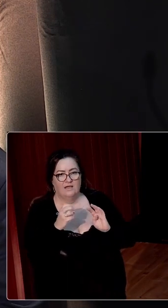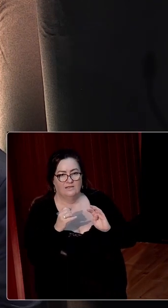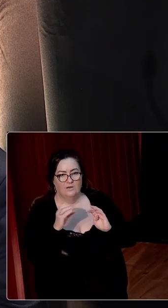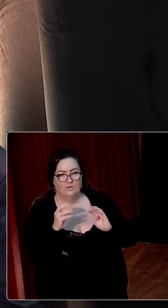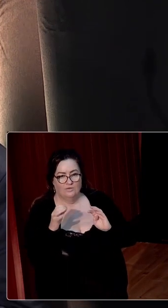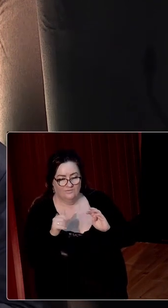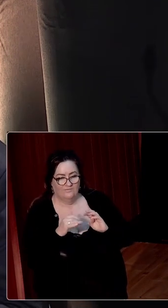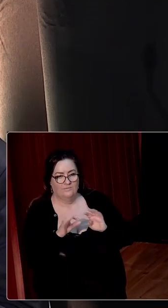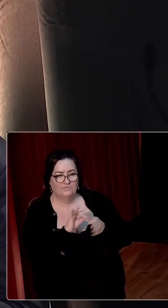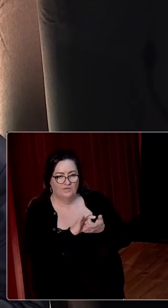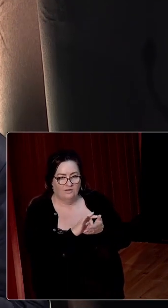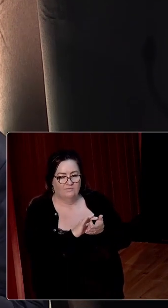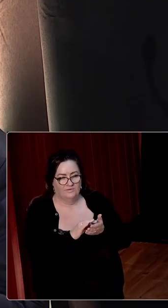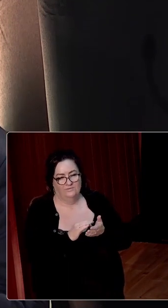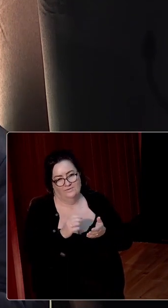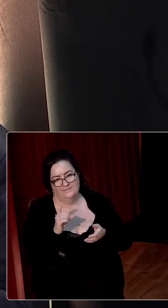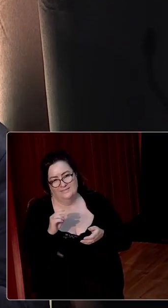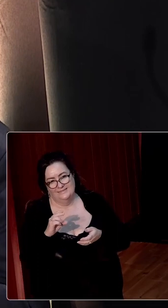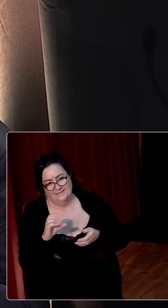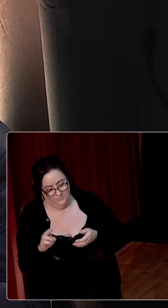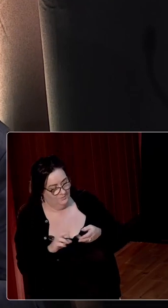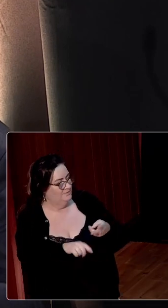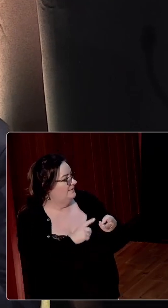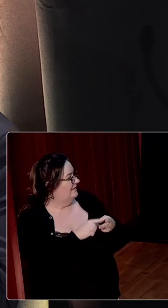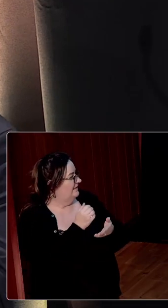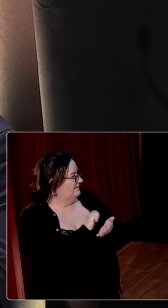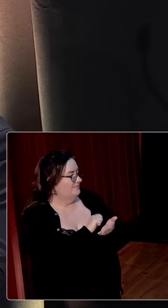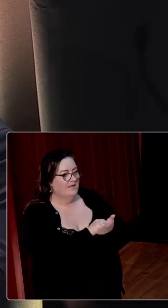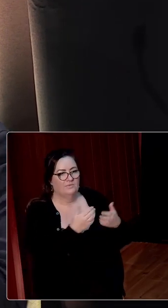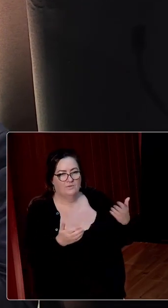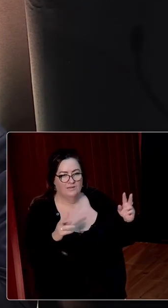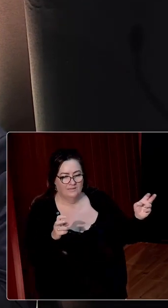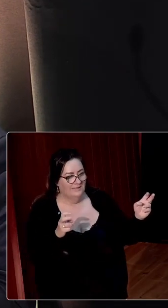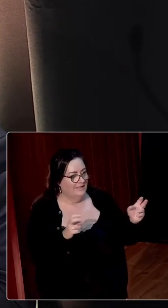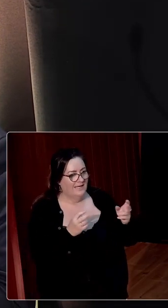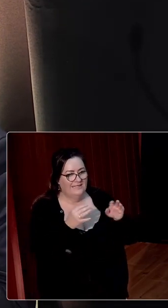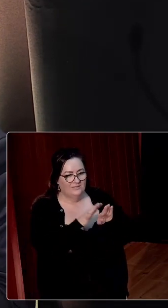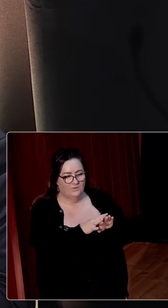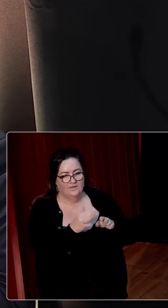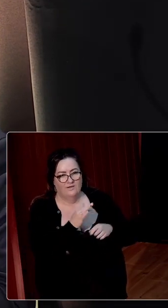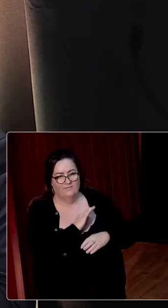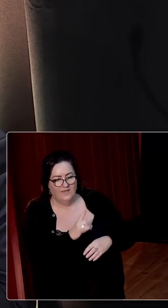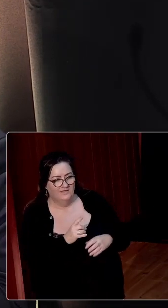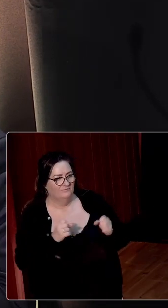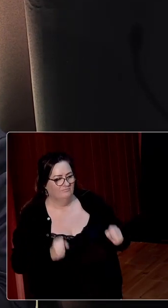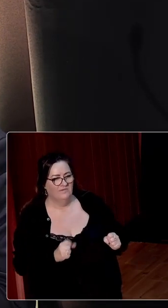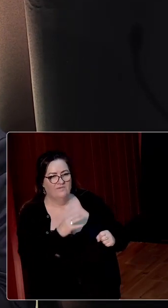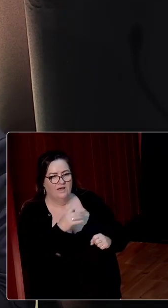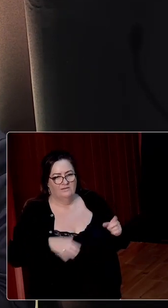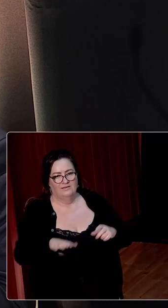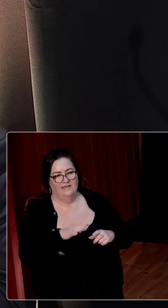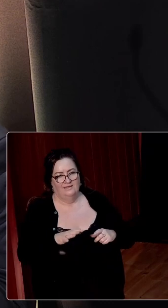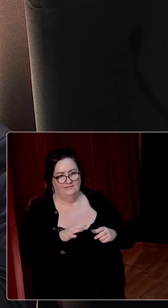go to and I'm here to go to the Church